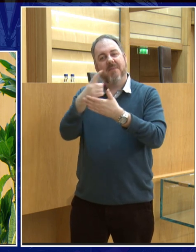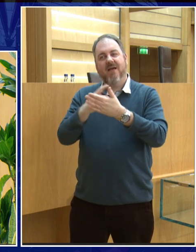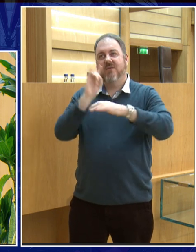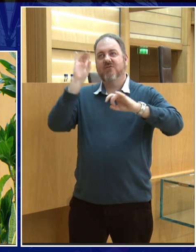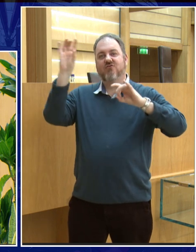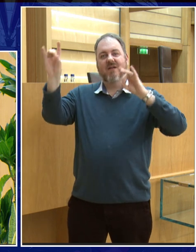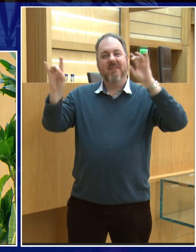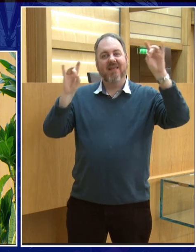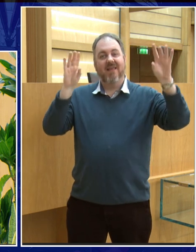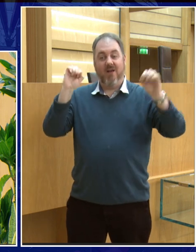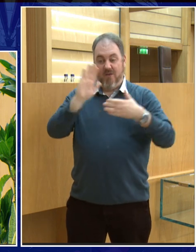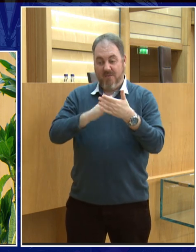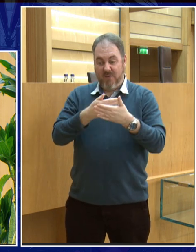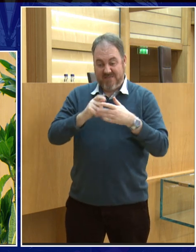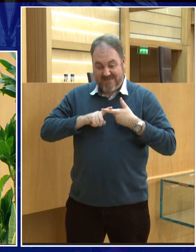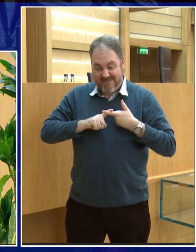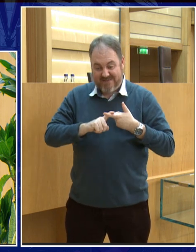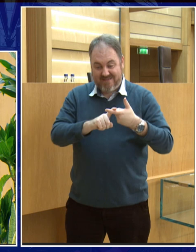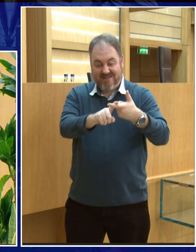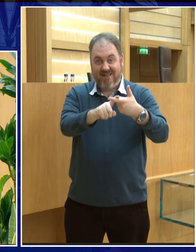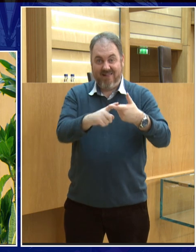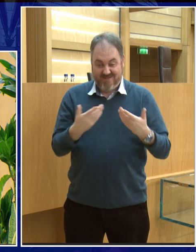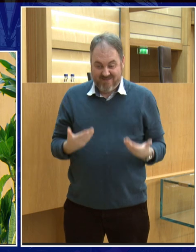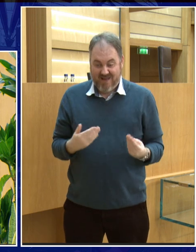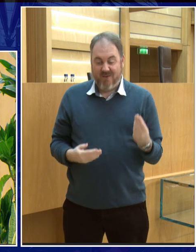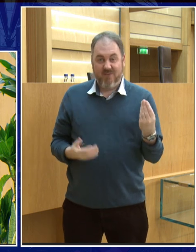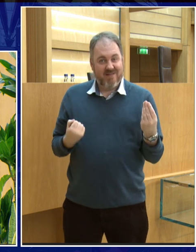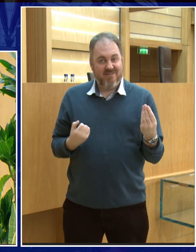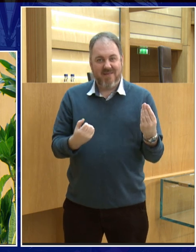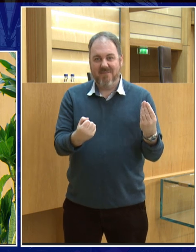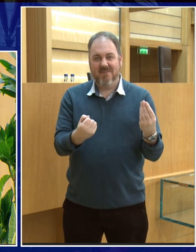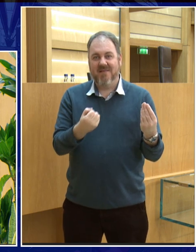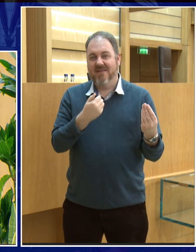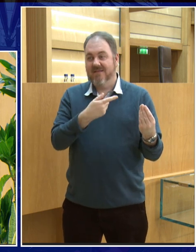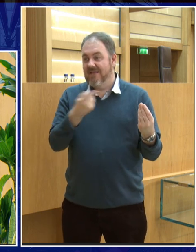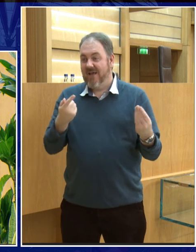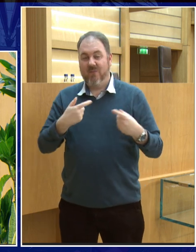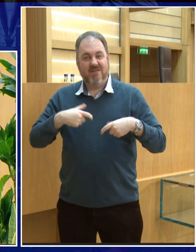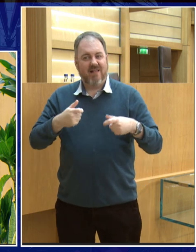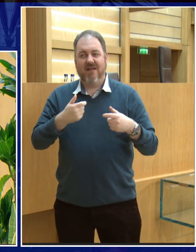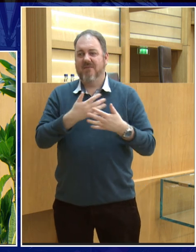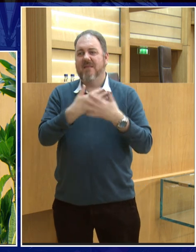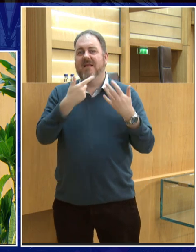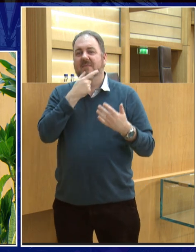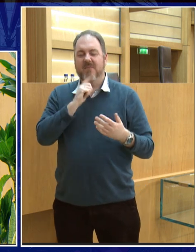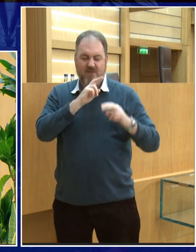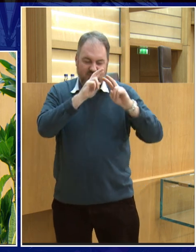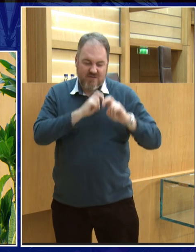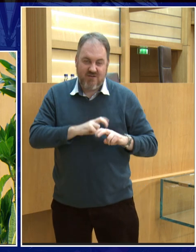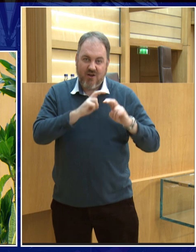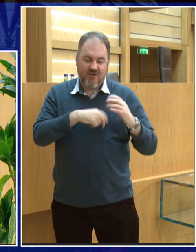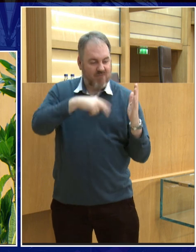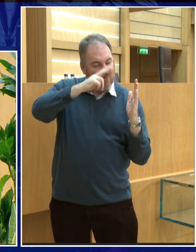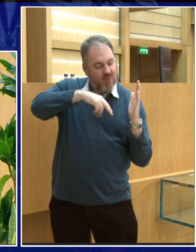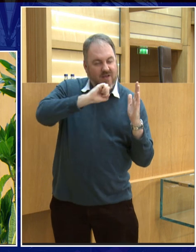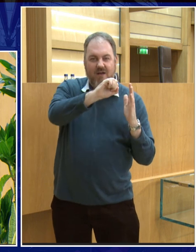and her poems live on today. People sort of read these poets and they sort of study this poetry from 4,000 years ago, but